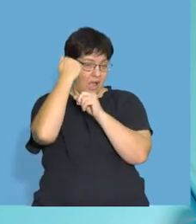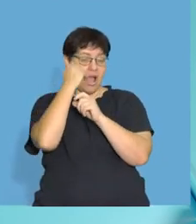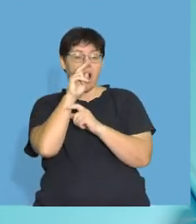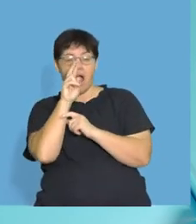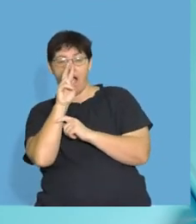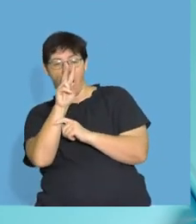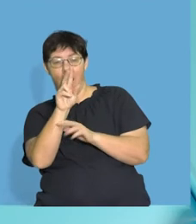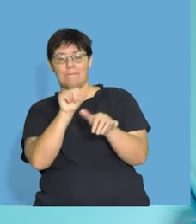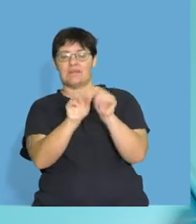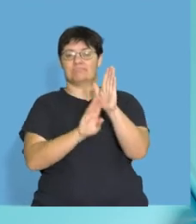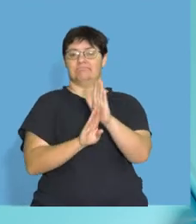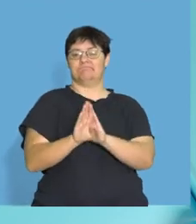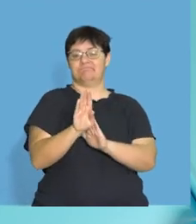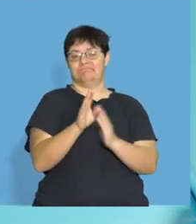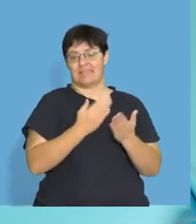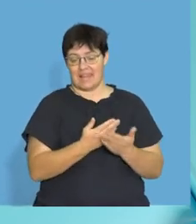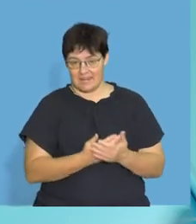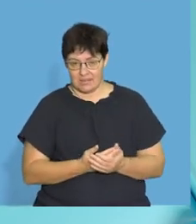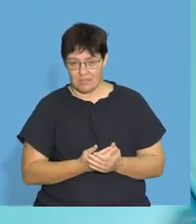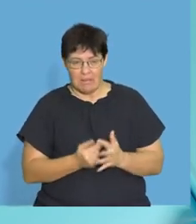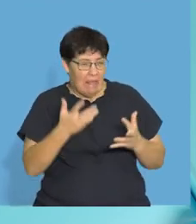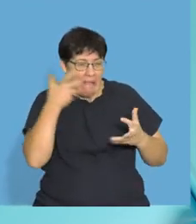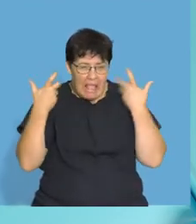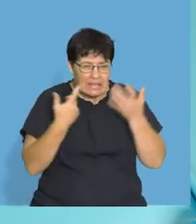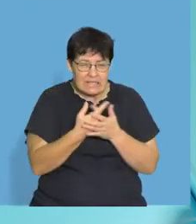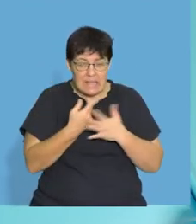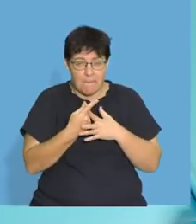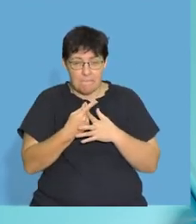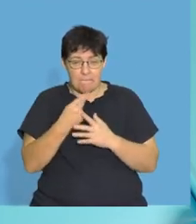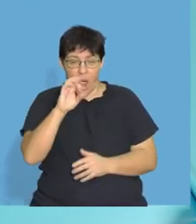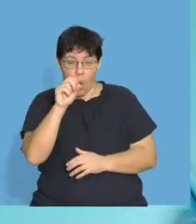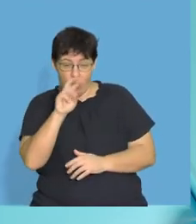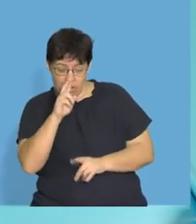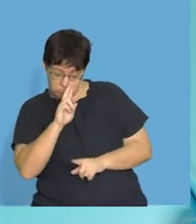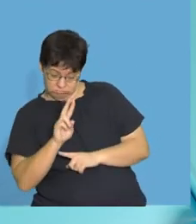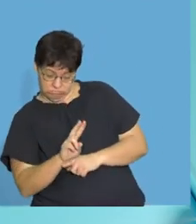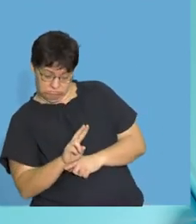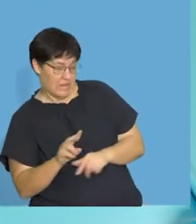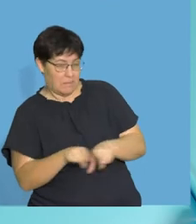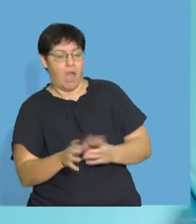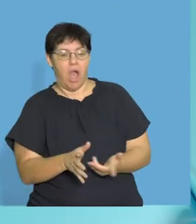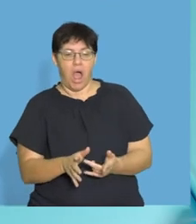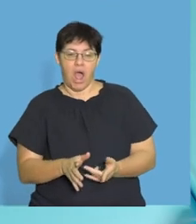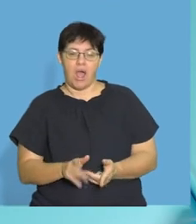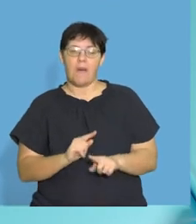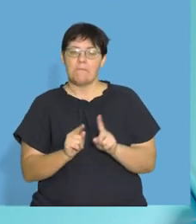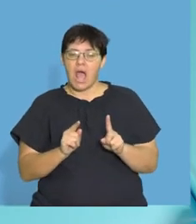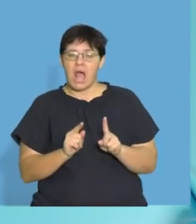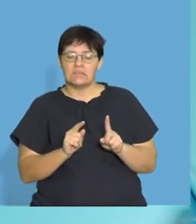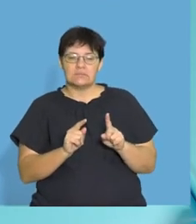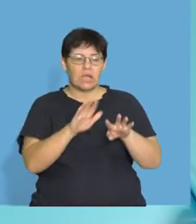eye, you can see better at night. You can't see like a cat and like an owl, but you are able to distinguish between